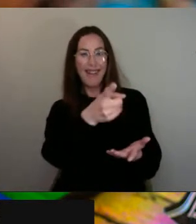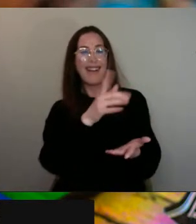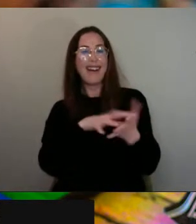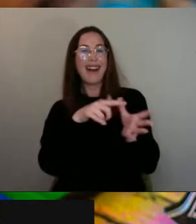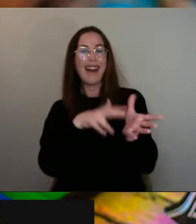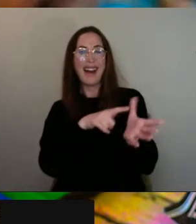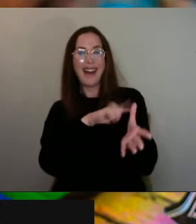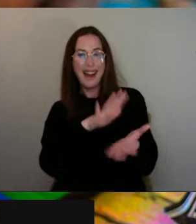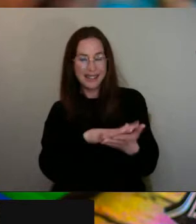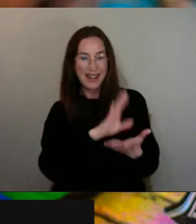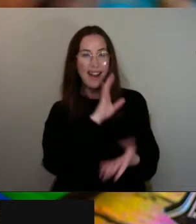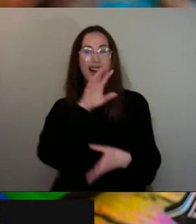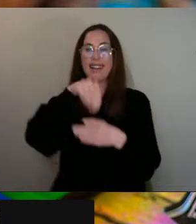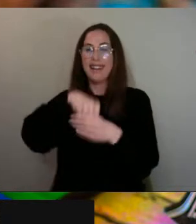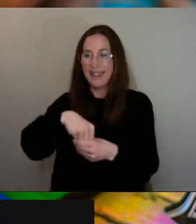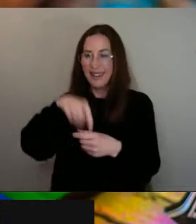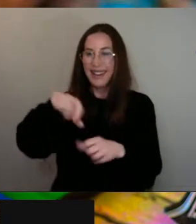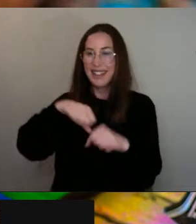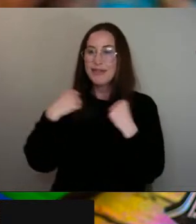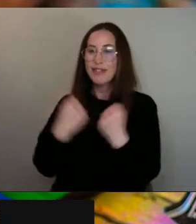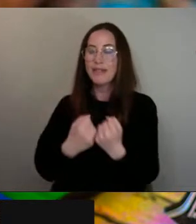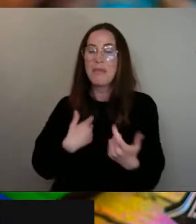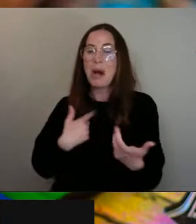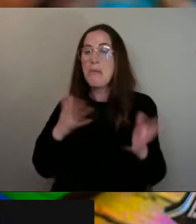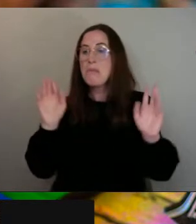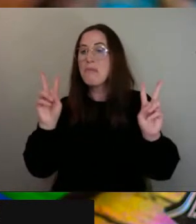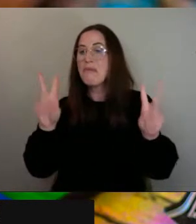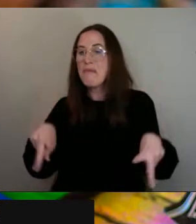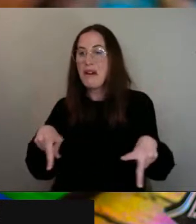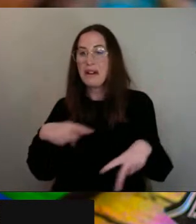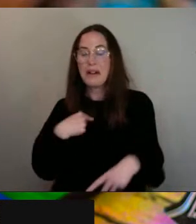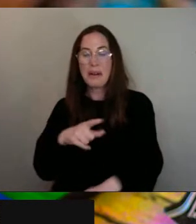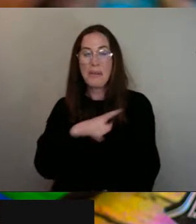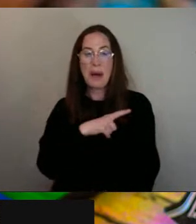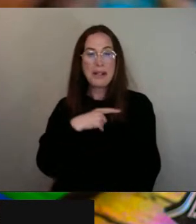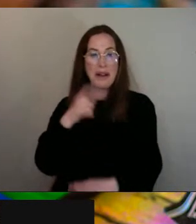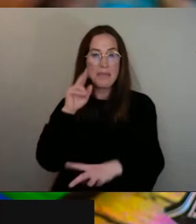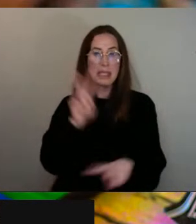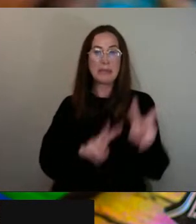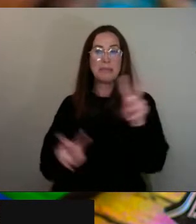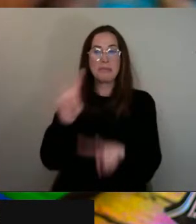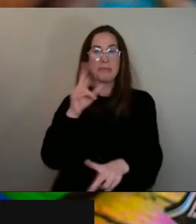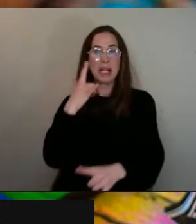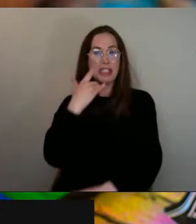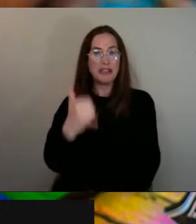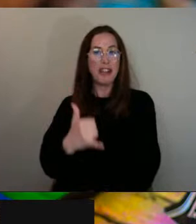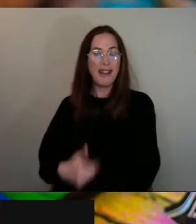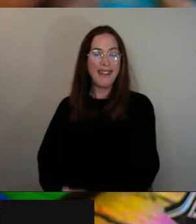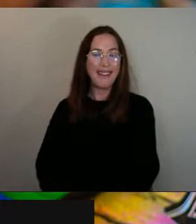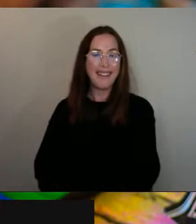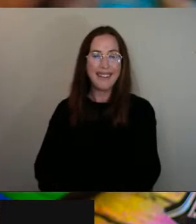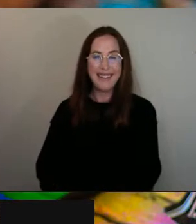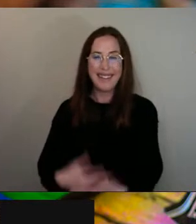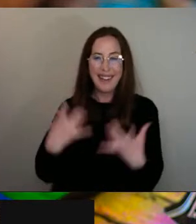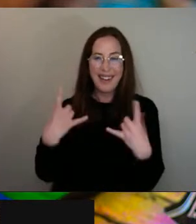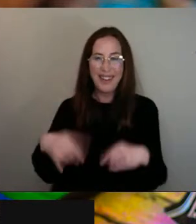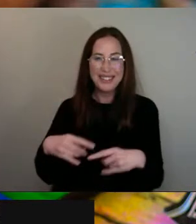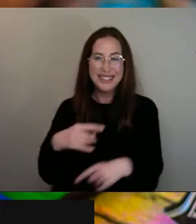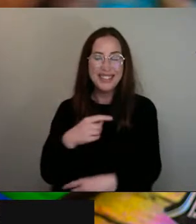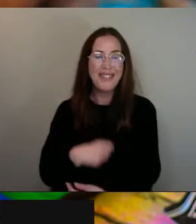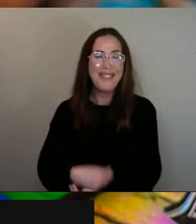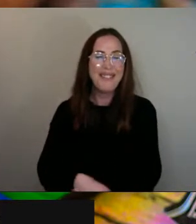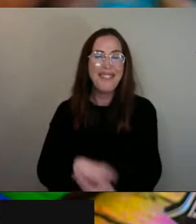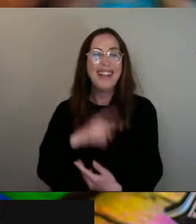to this amazing group. And so, I thought, all right, then I'll come down and check you guys out. Awesome. Right.